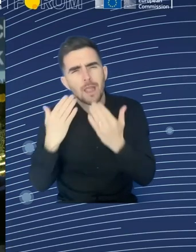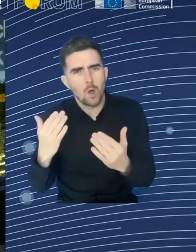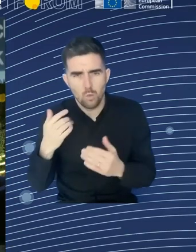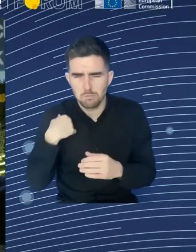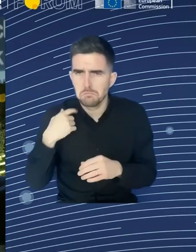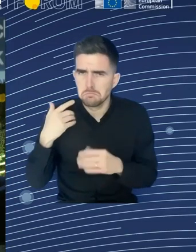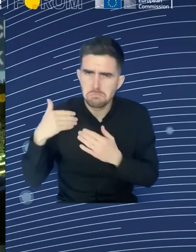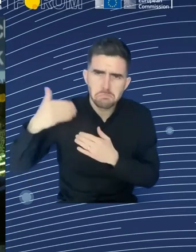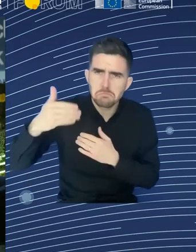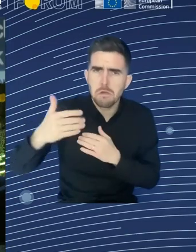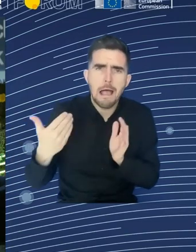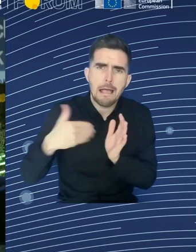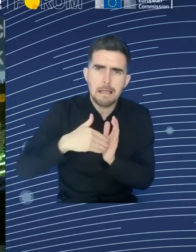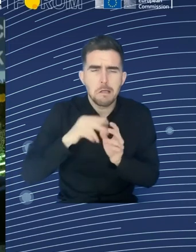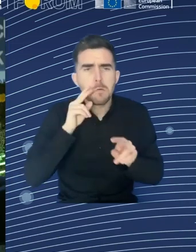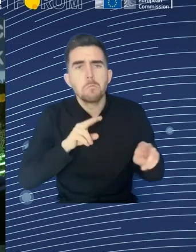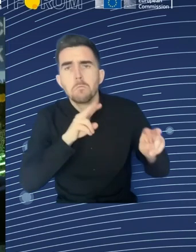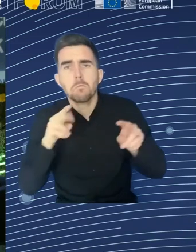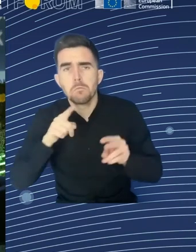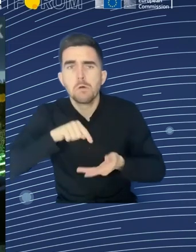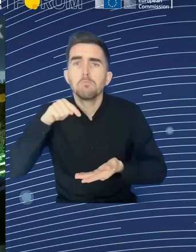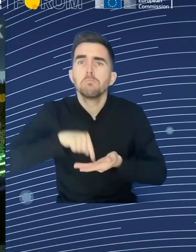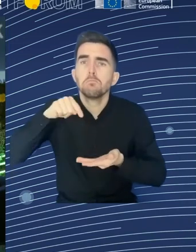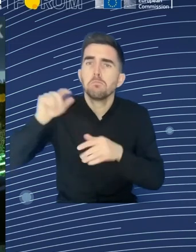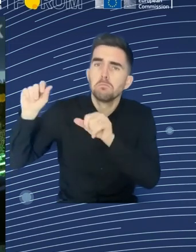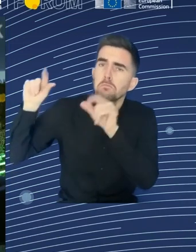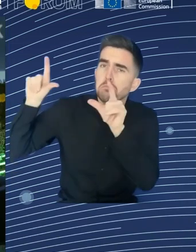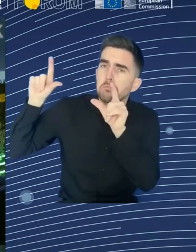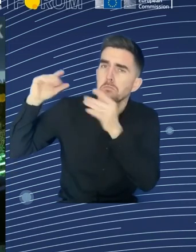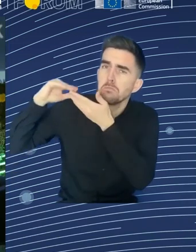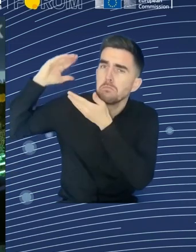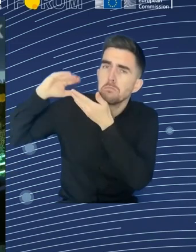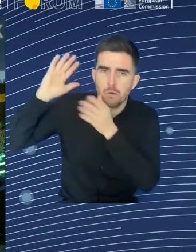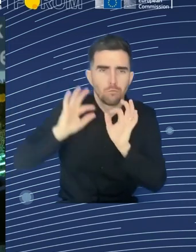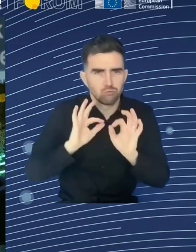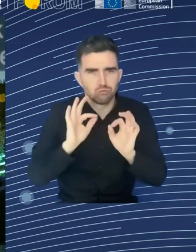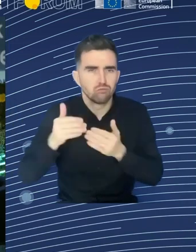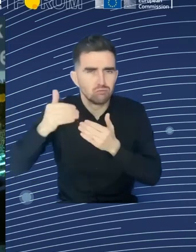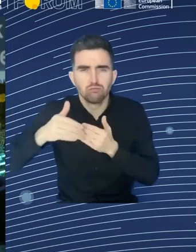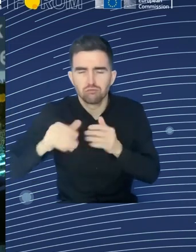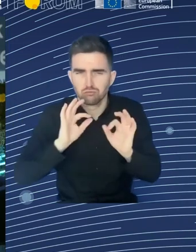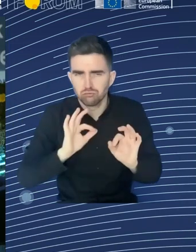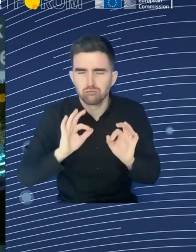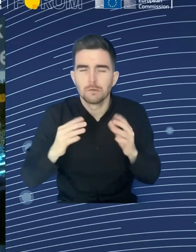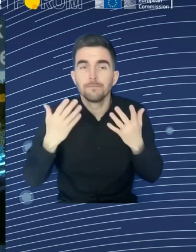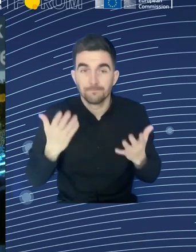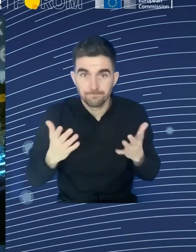our welfare state and social protection systems to cope with these megatrends? Not just demographic changes, but all of them.